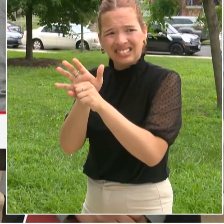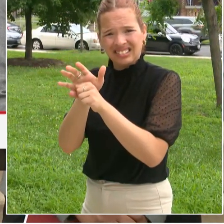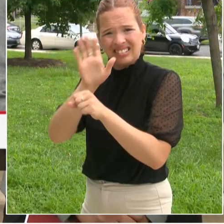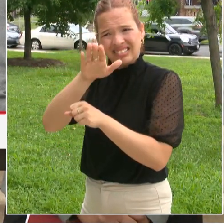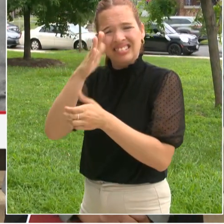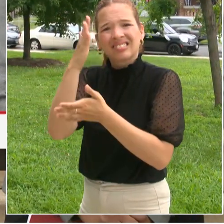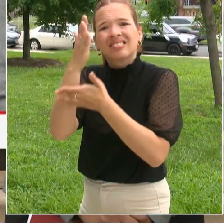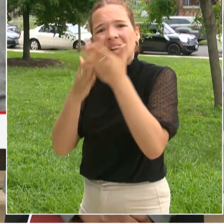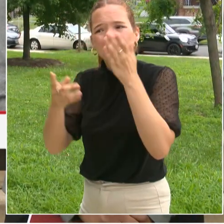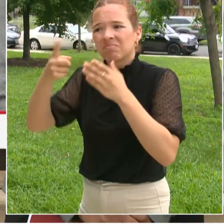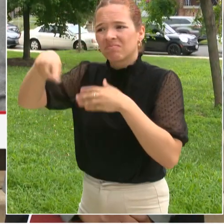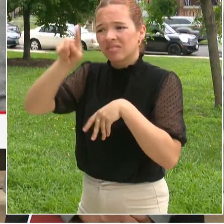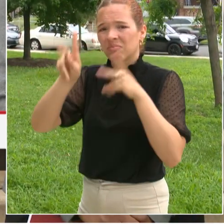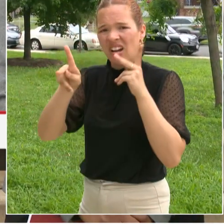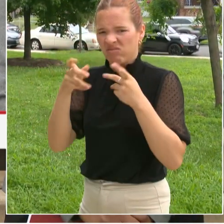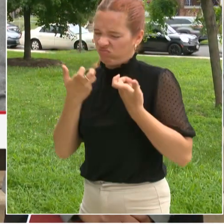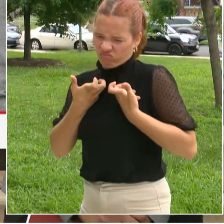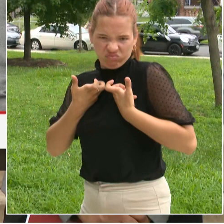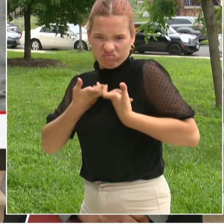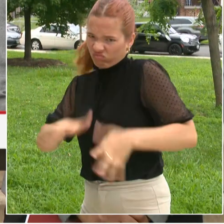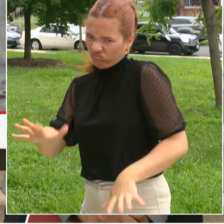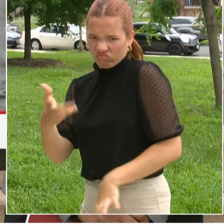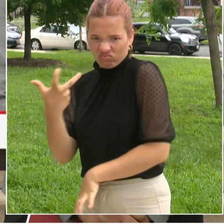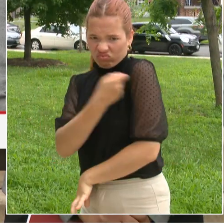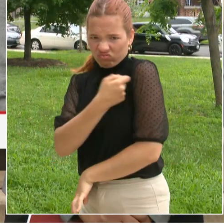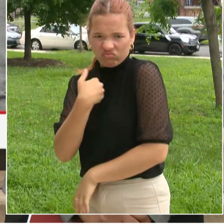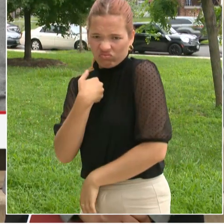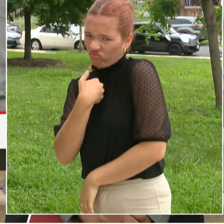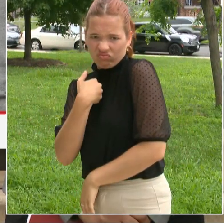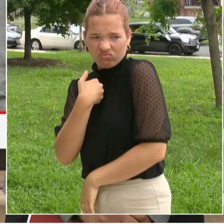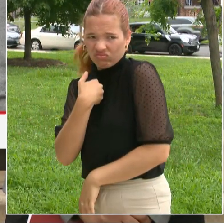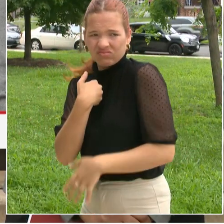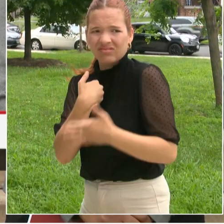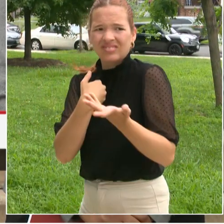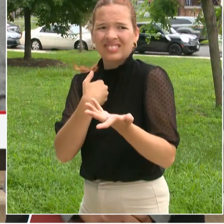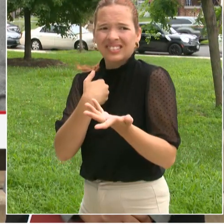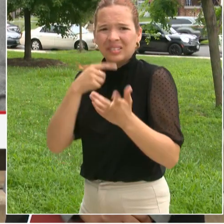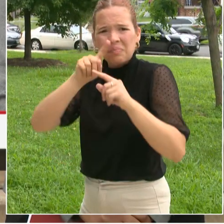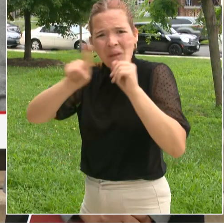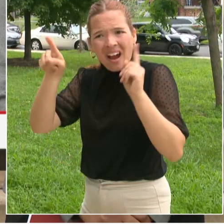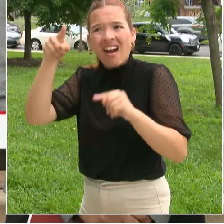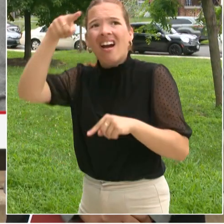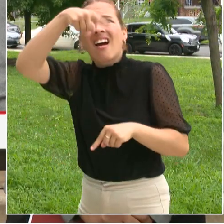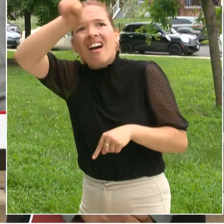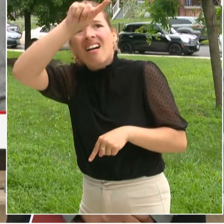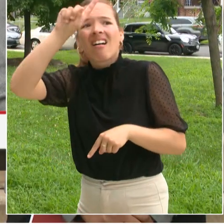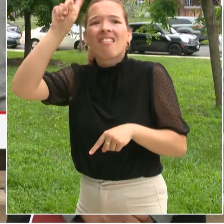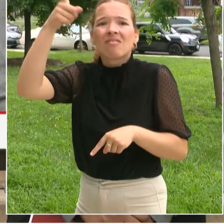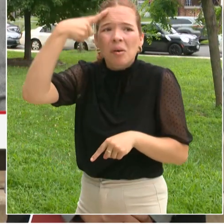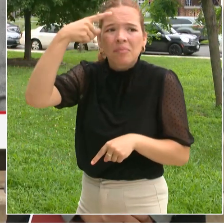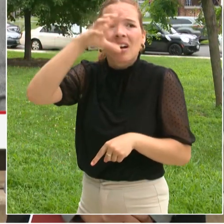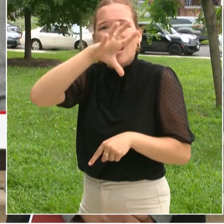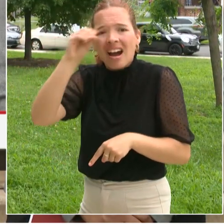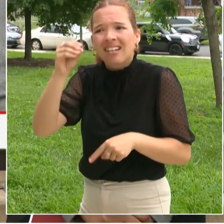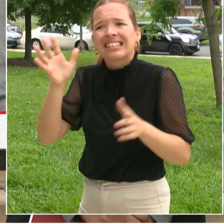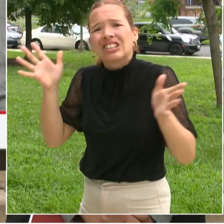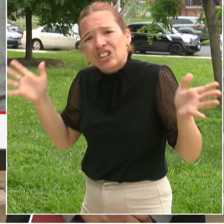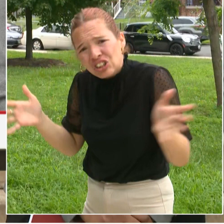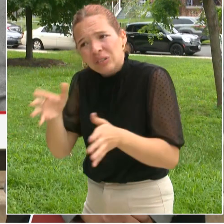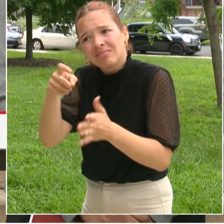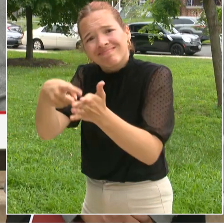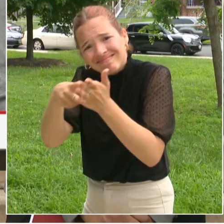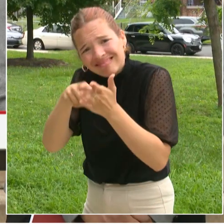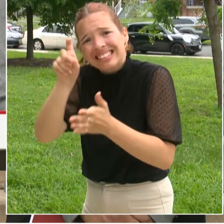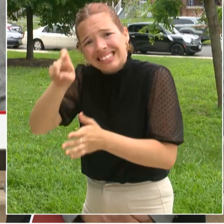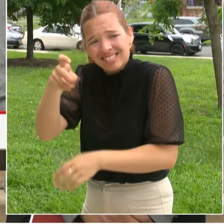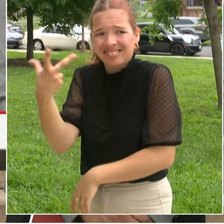had to work very hard to overcome that. Are we in a better position now? I know for example in Montgomery County they found the outreach